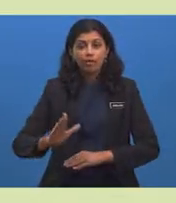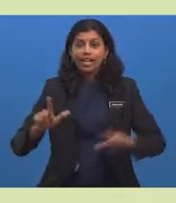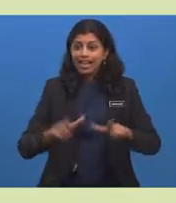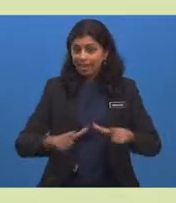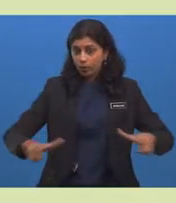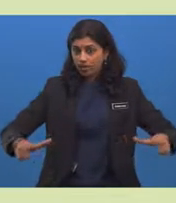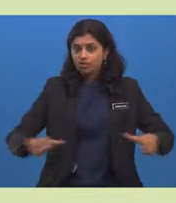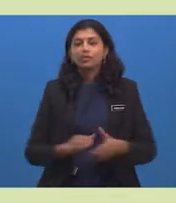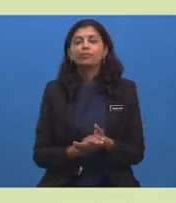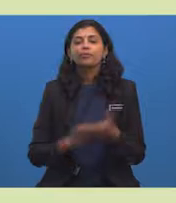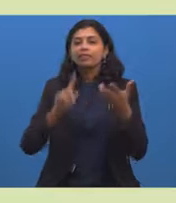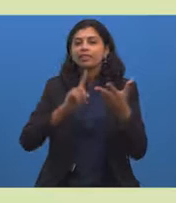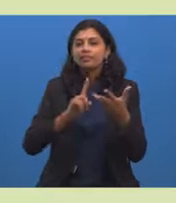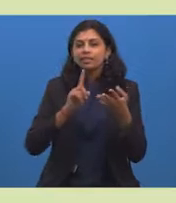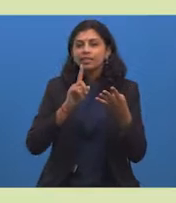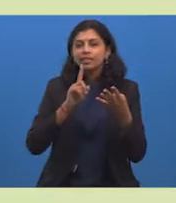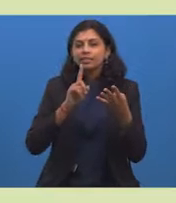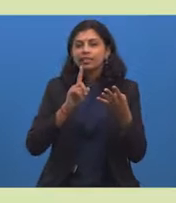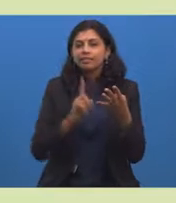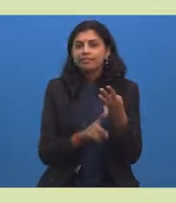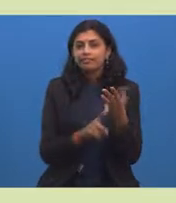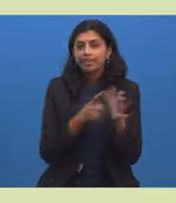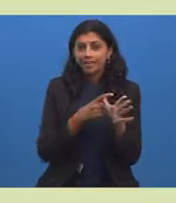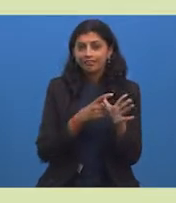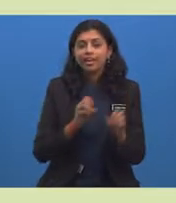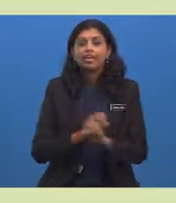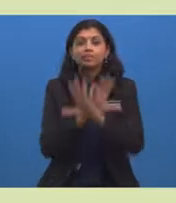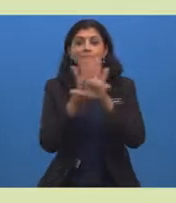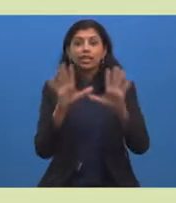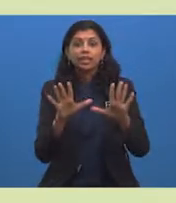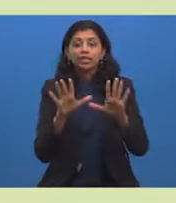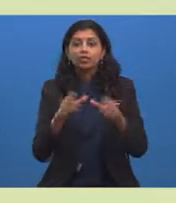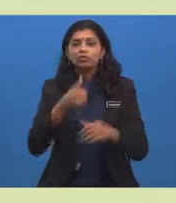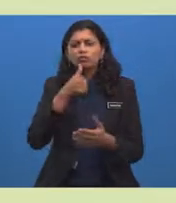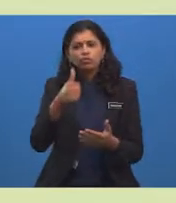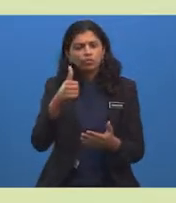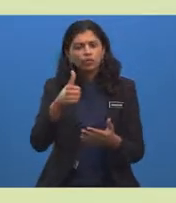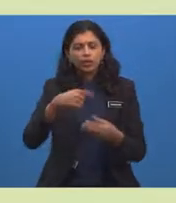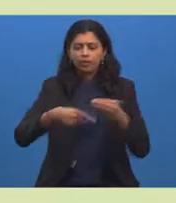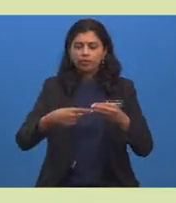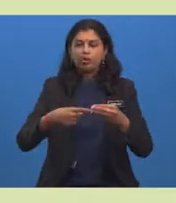Explained the positive points about the holiday